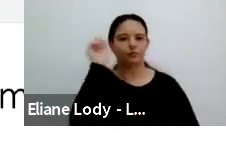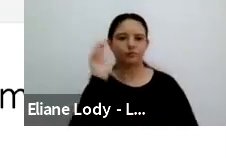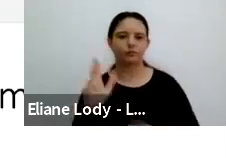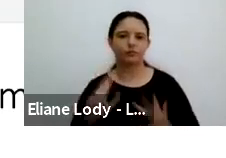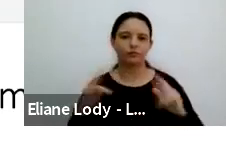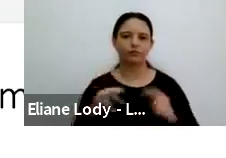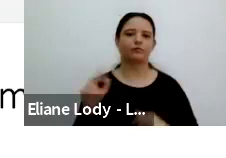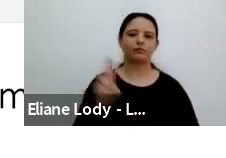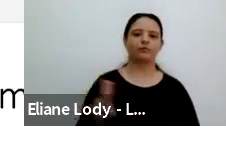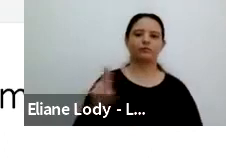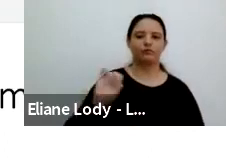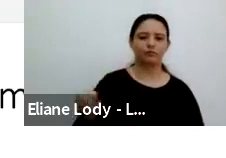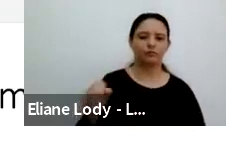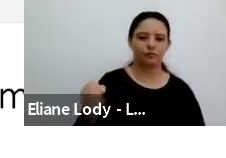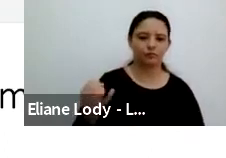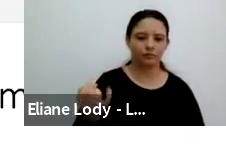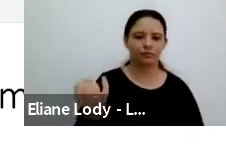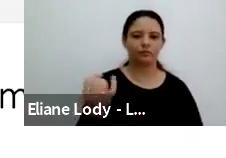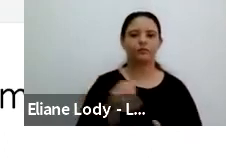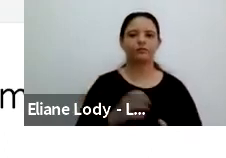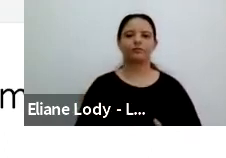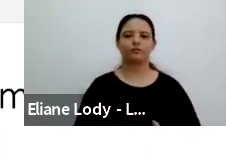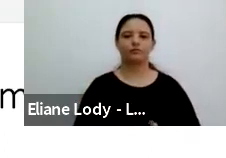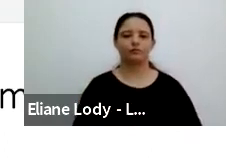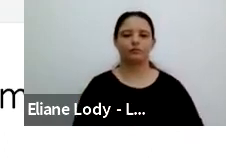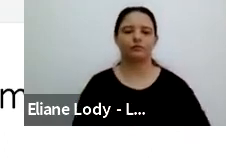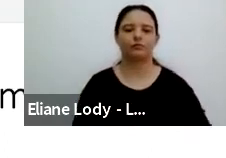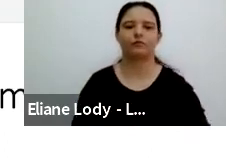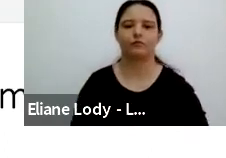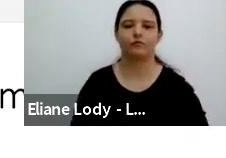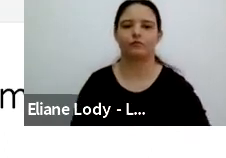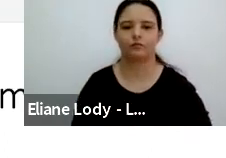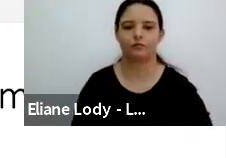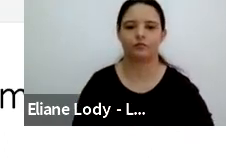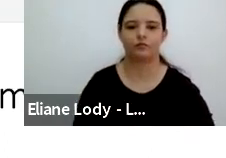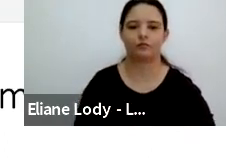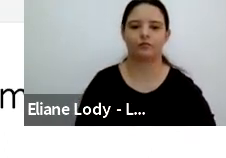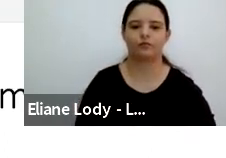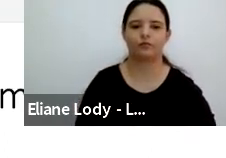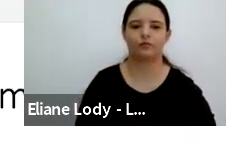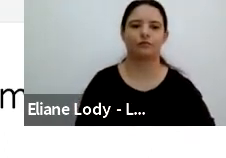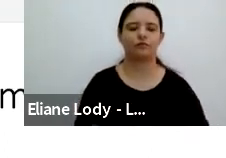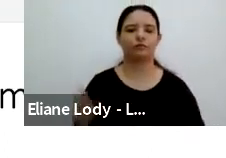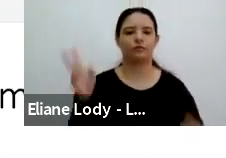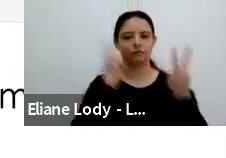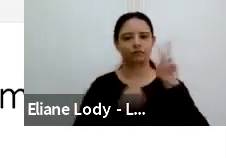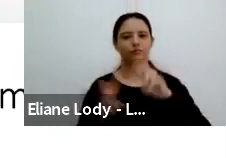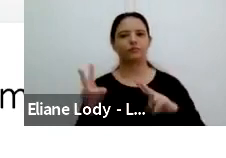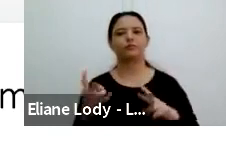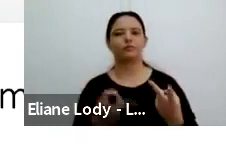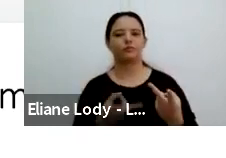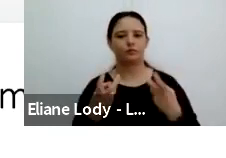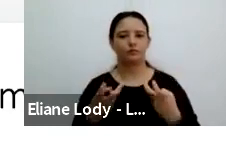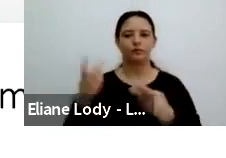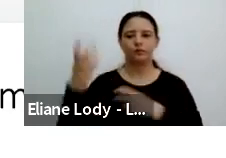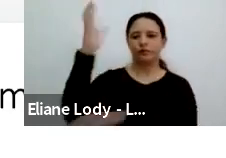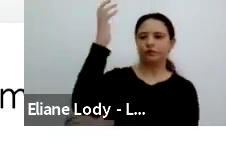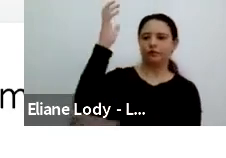Seeing African cherry trees, which were the medical kind of part of, you know, that they wanted to attend to in a forest of